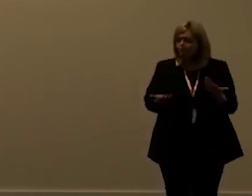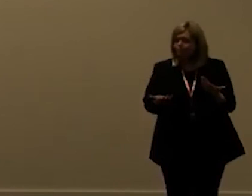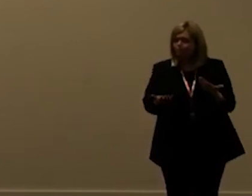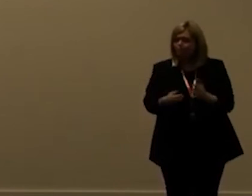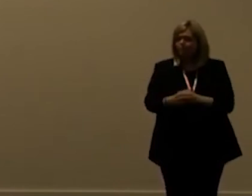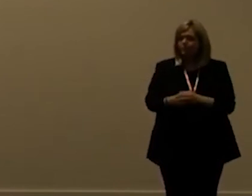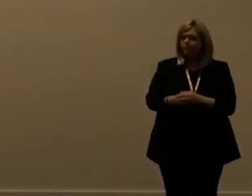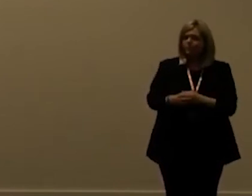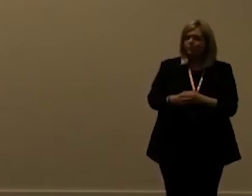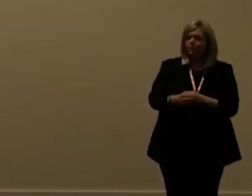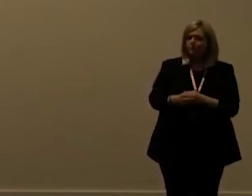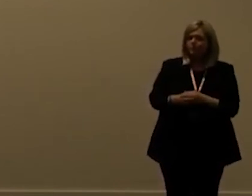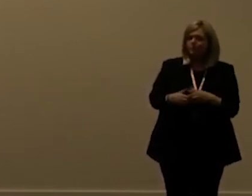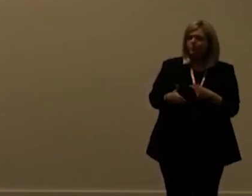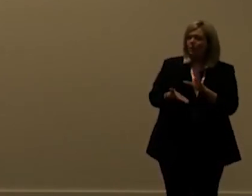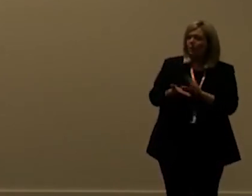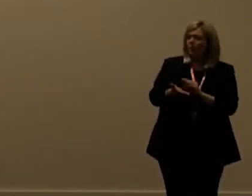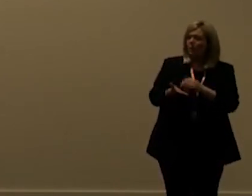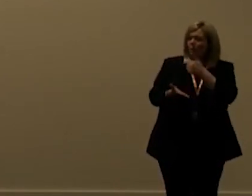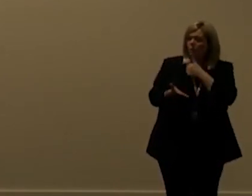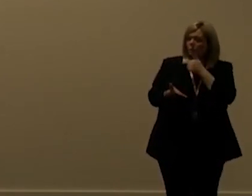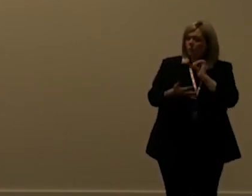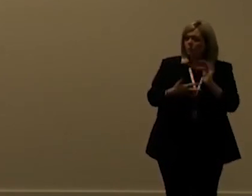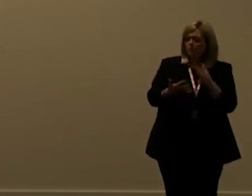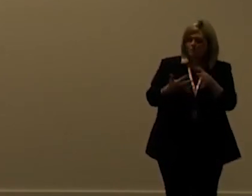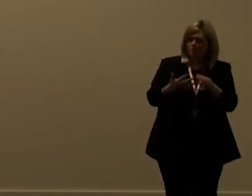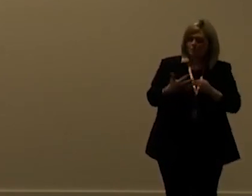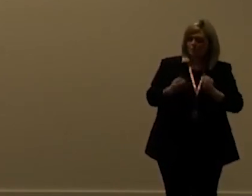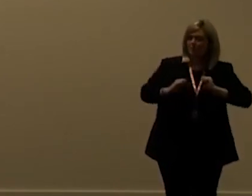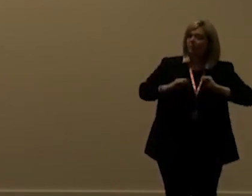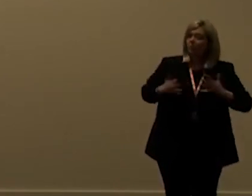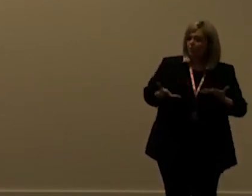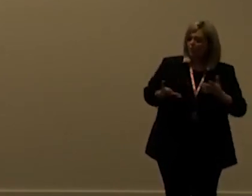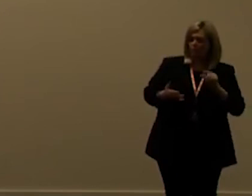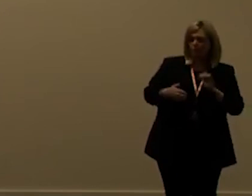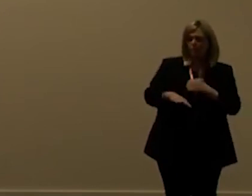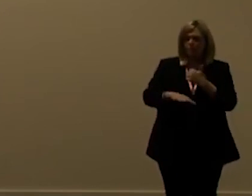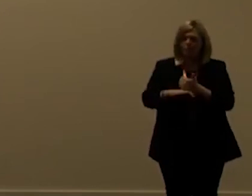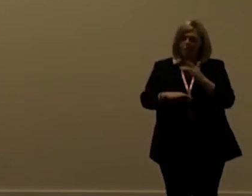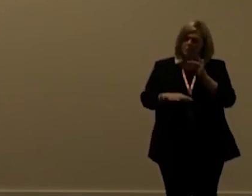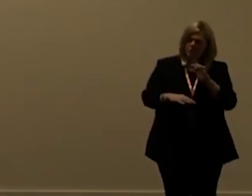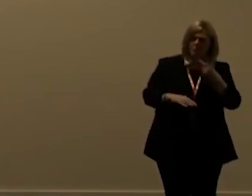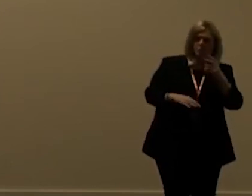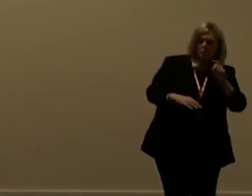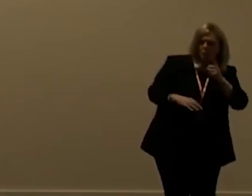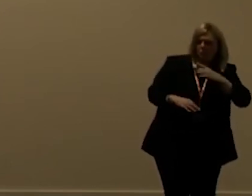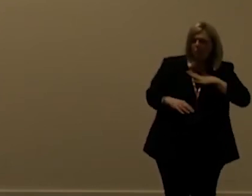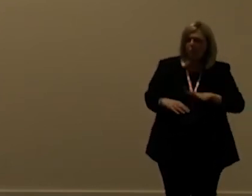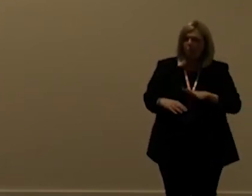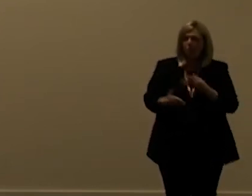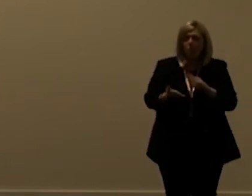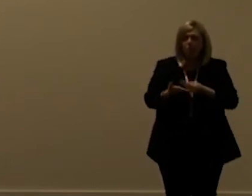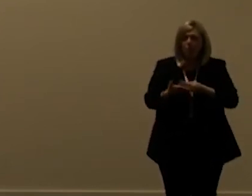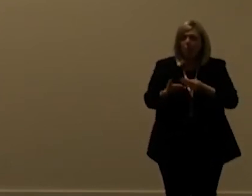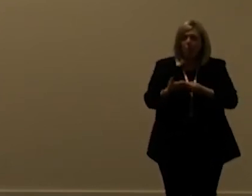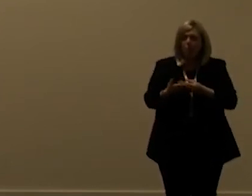the um app users or service principles they're free you can you can set up 10 of them or 20 so they they don't cost